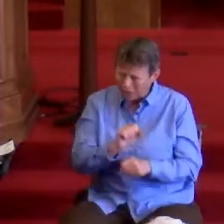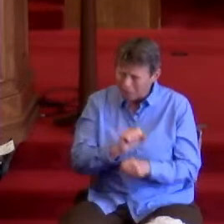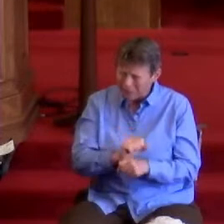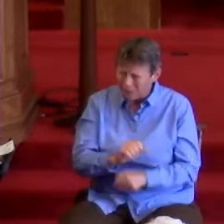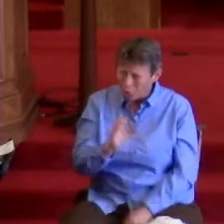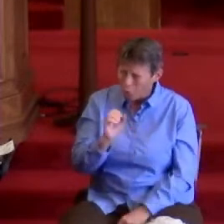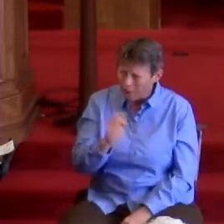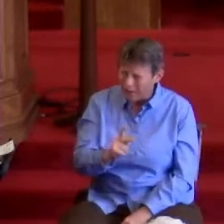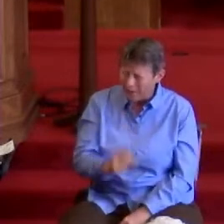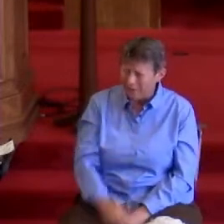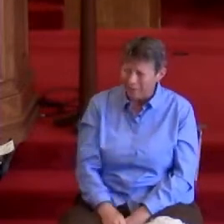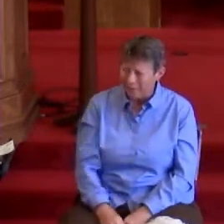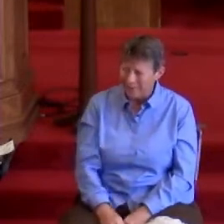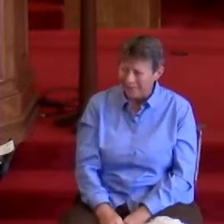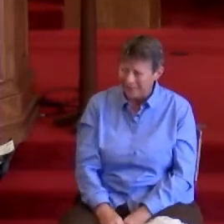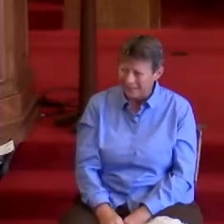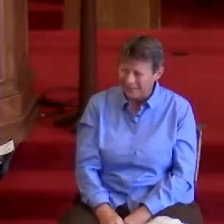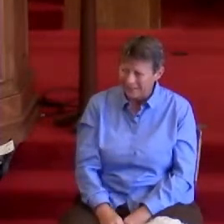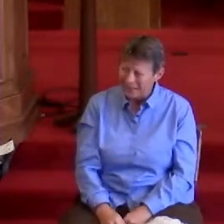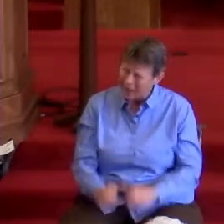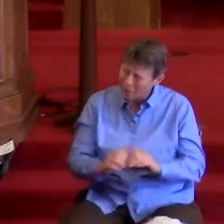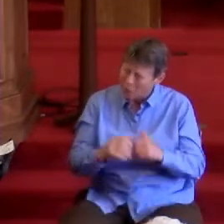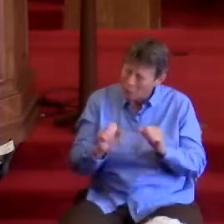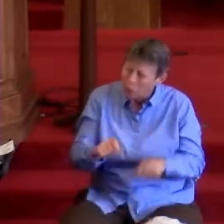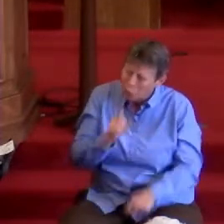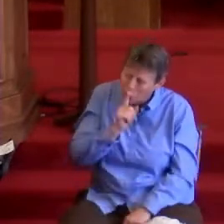How can anyone be okay?